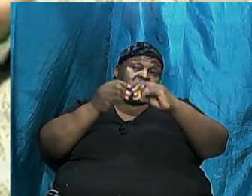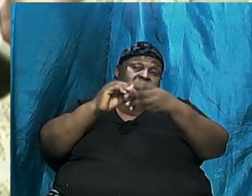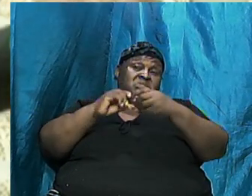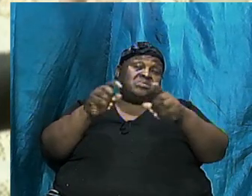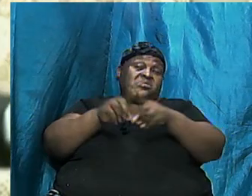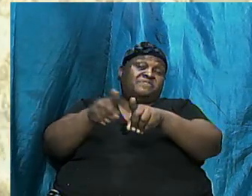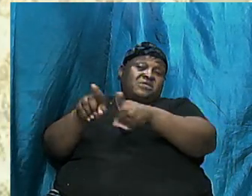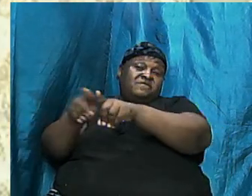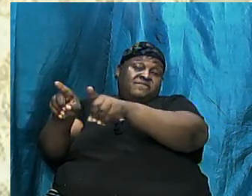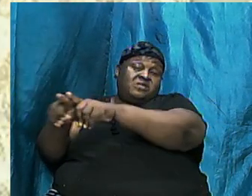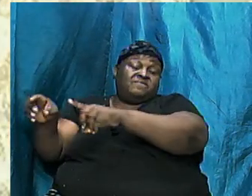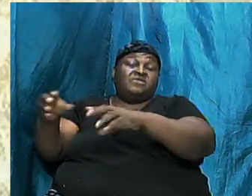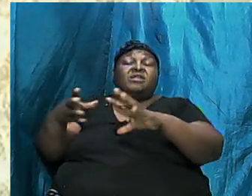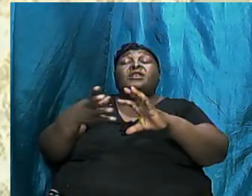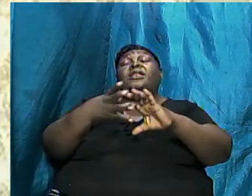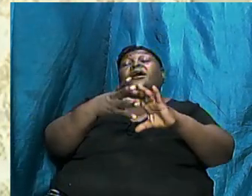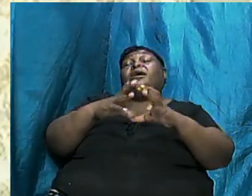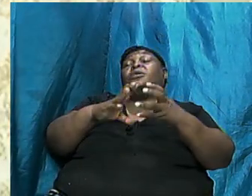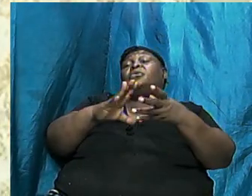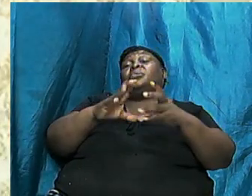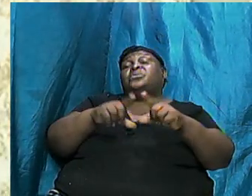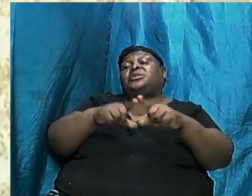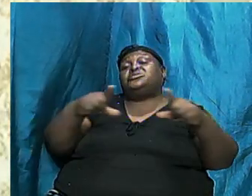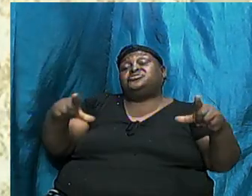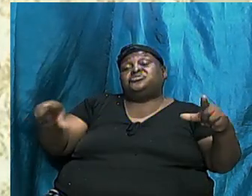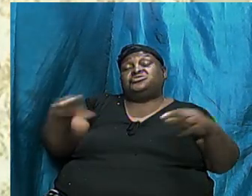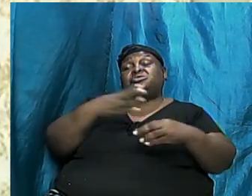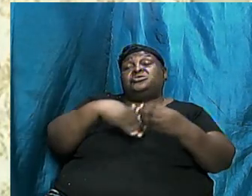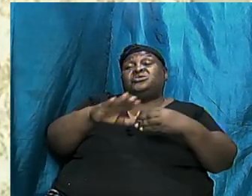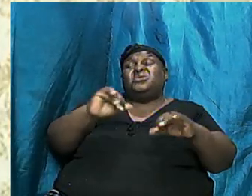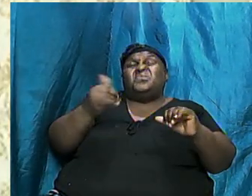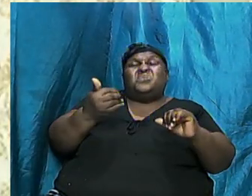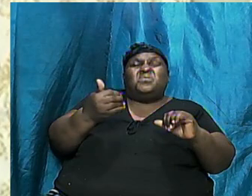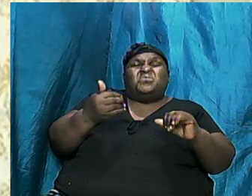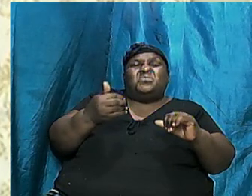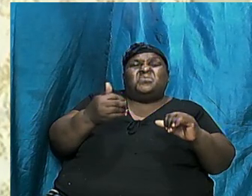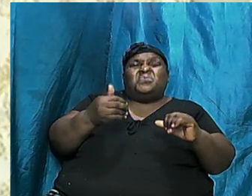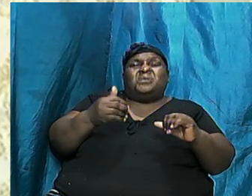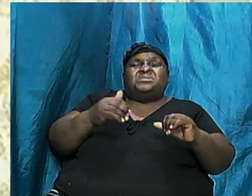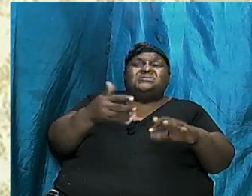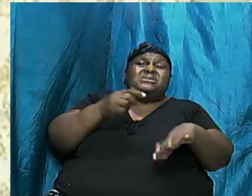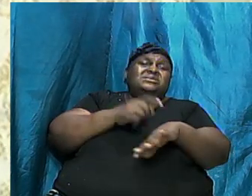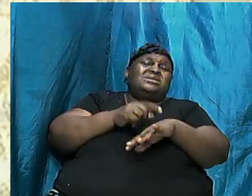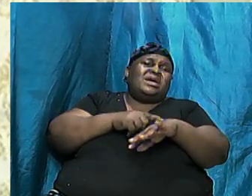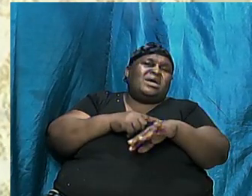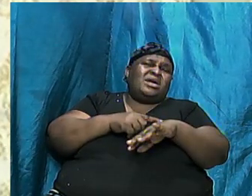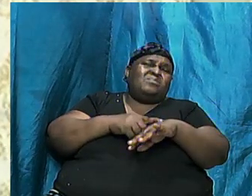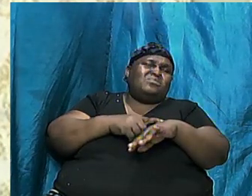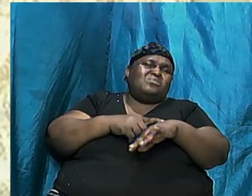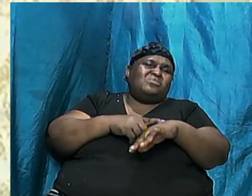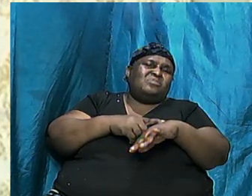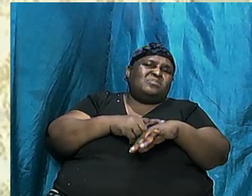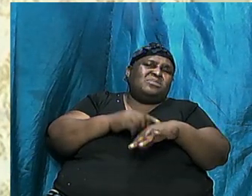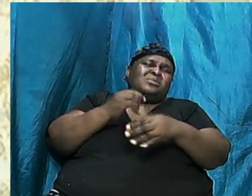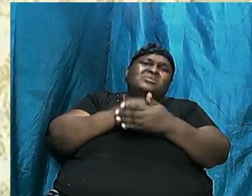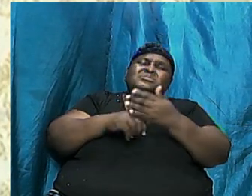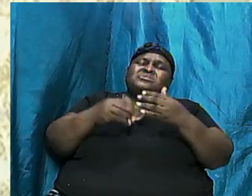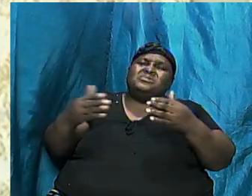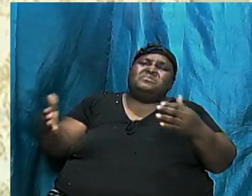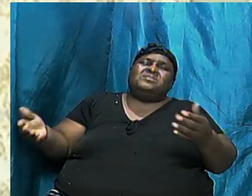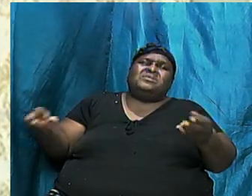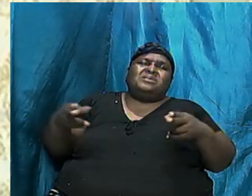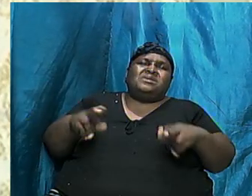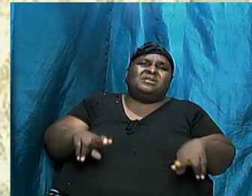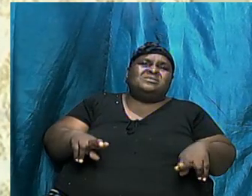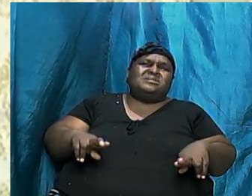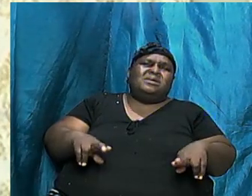Different Languages Around How So Because At The Time When It Was Common Something Has Happened They Were